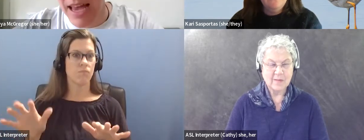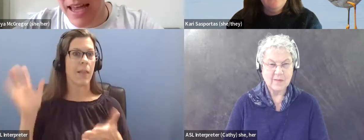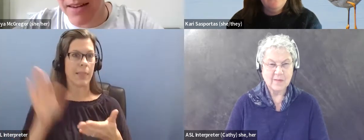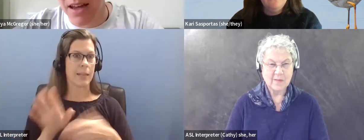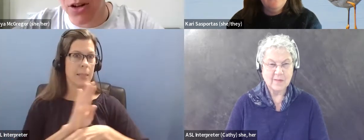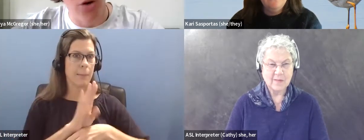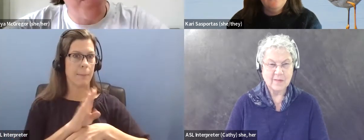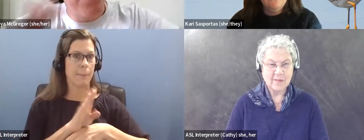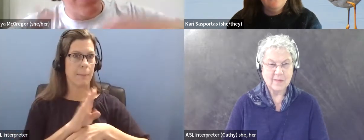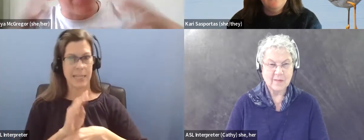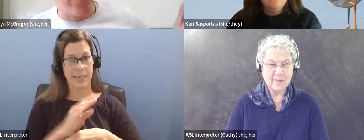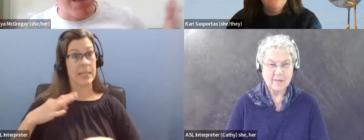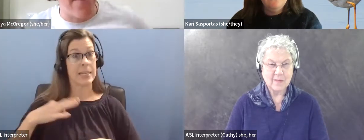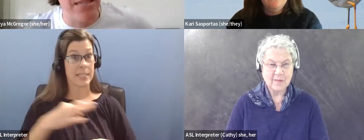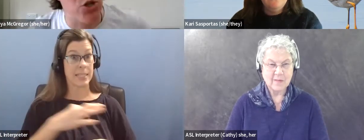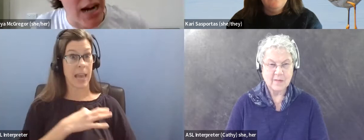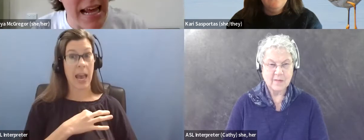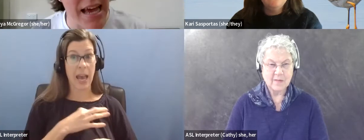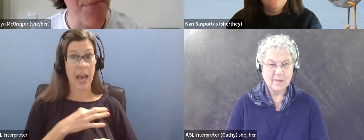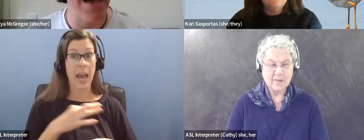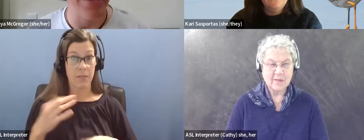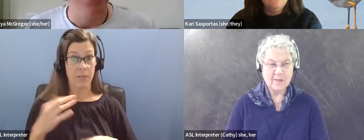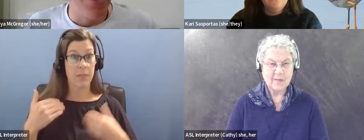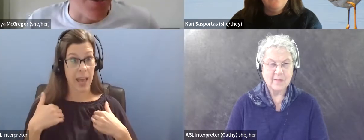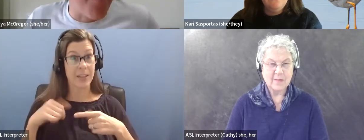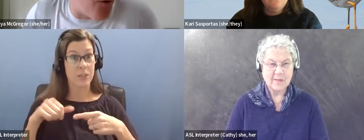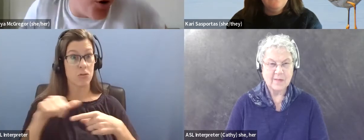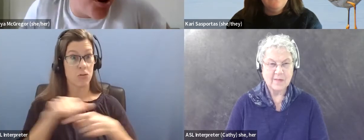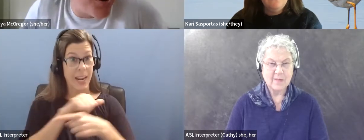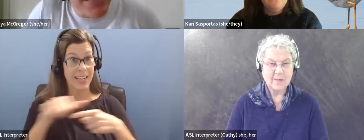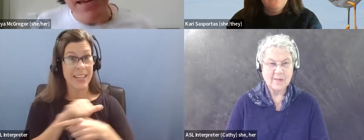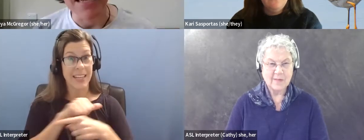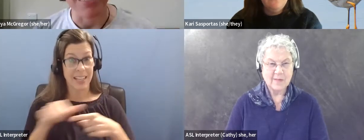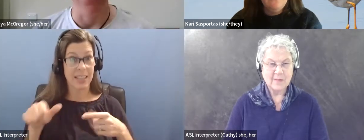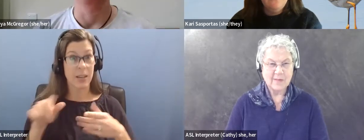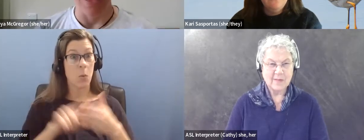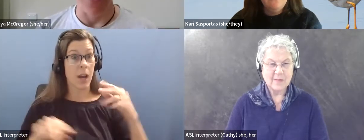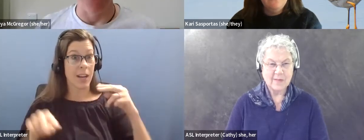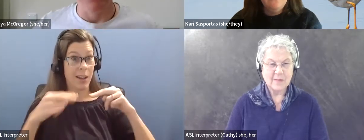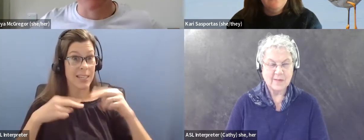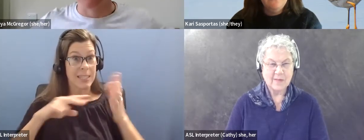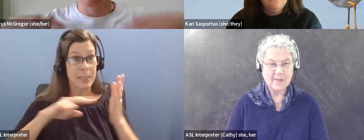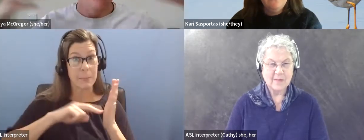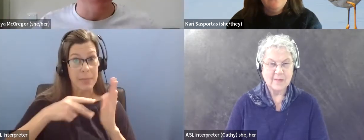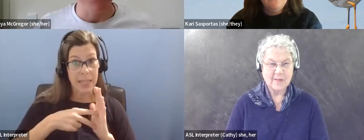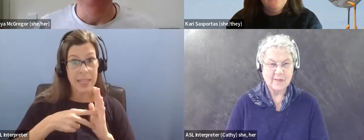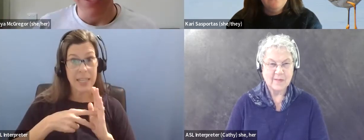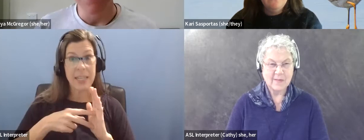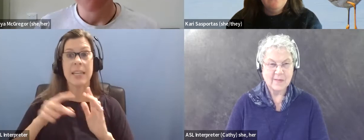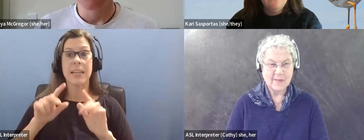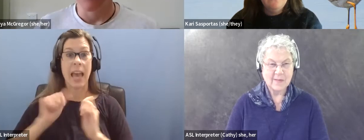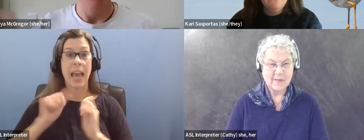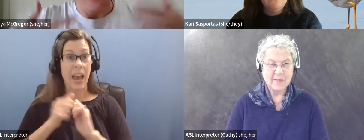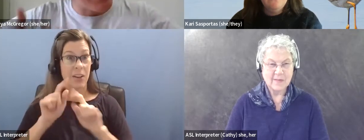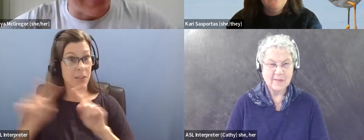staff on hand know a bit, had some training about, about what autism is and how different autistic people